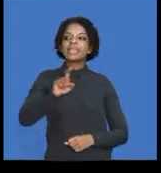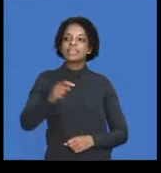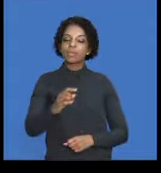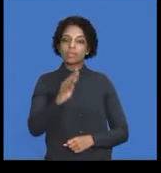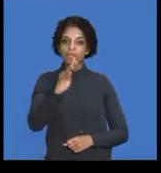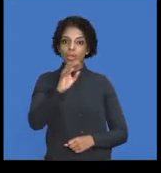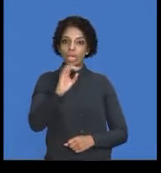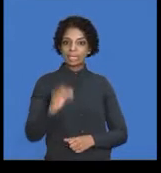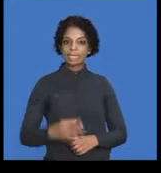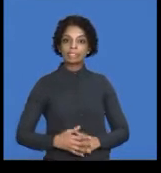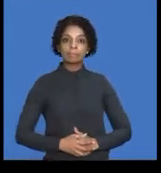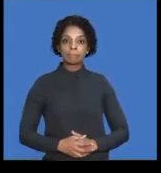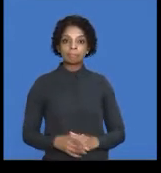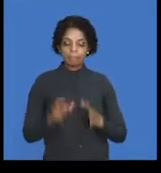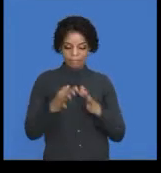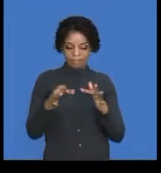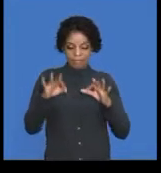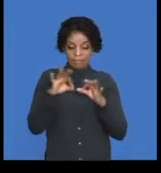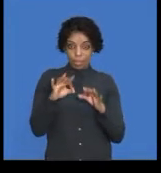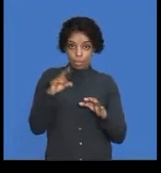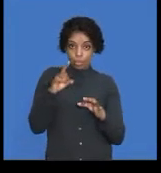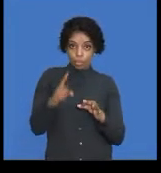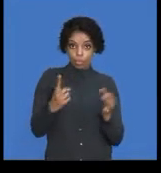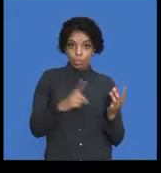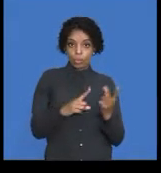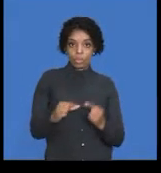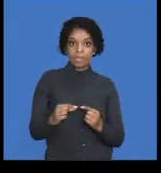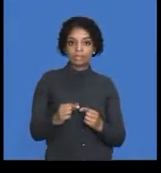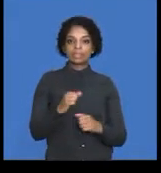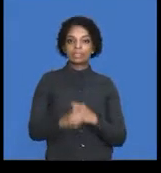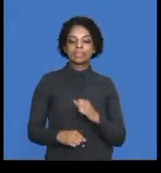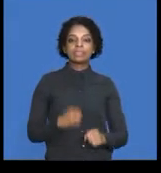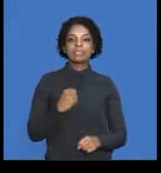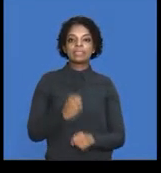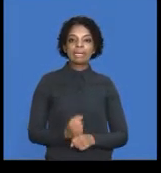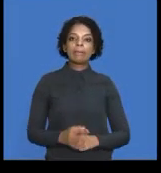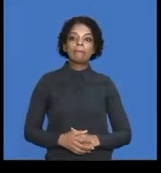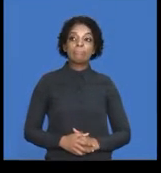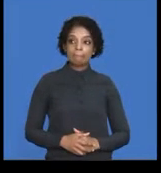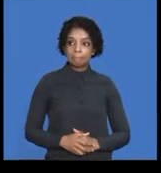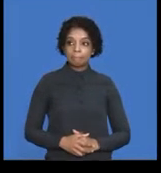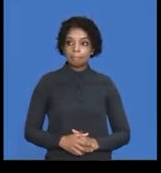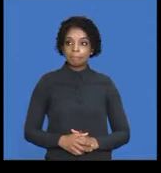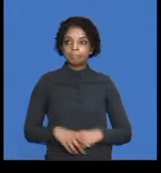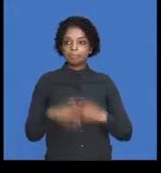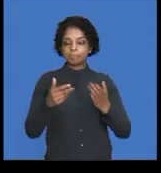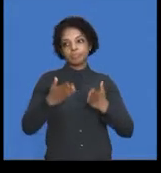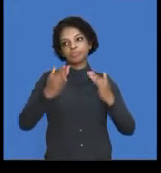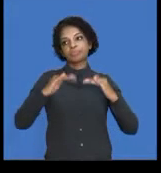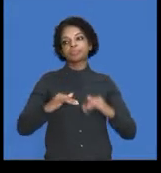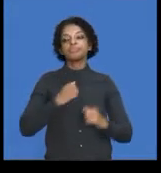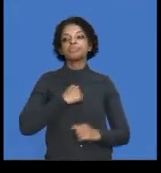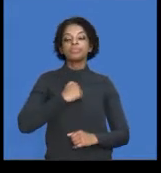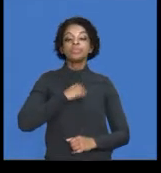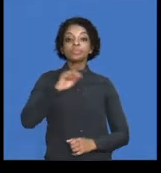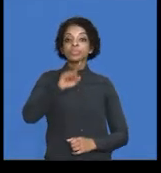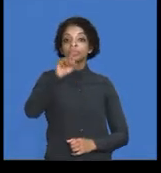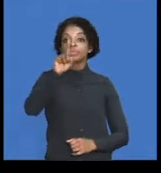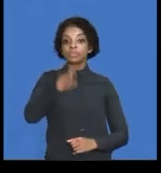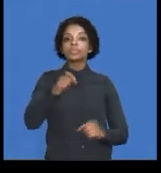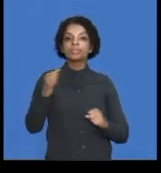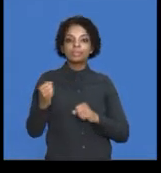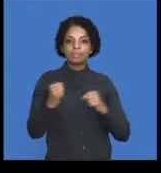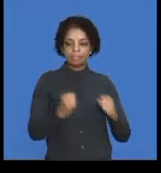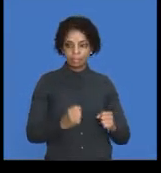So, that's the value of my indirect materials that were purchased. So, therefore, going into my question once